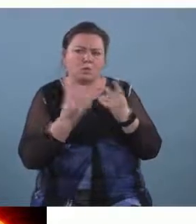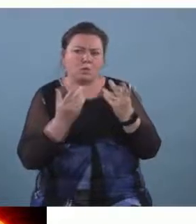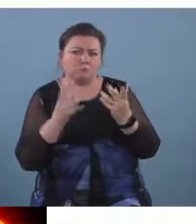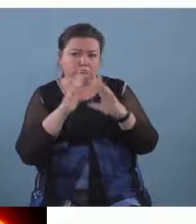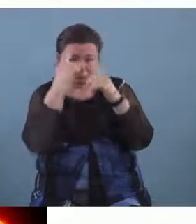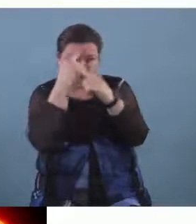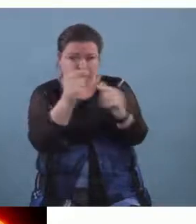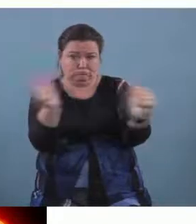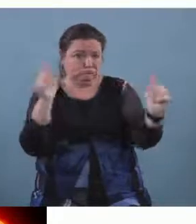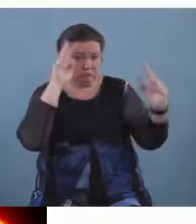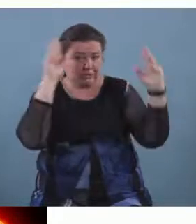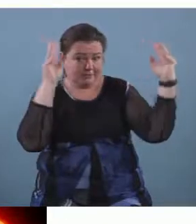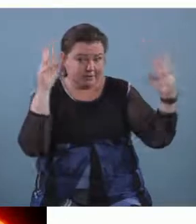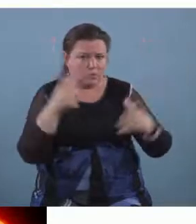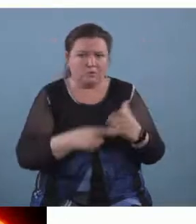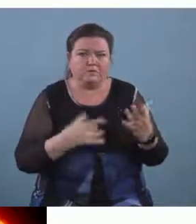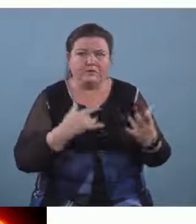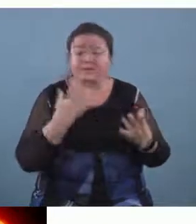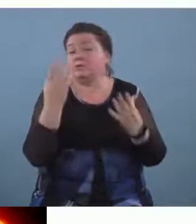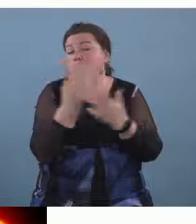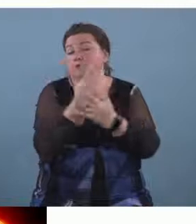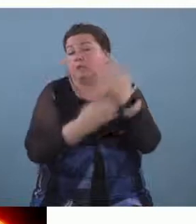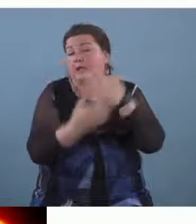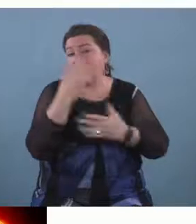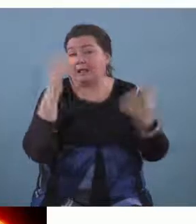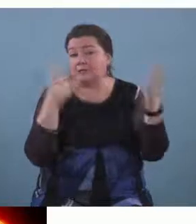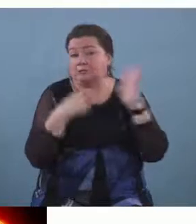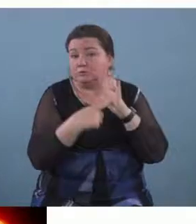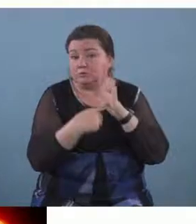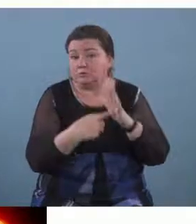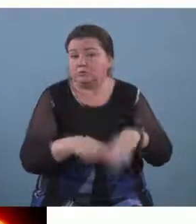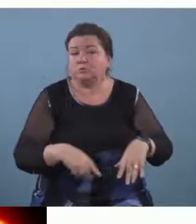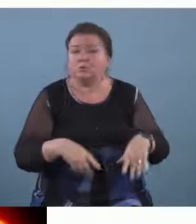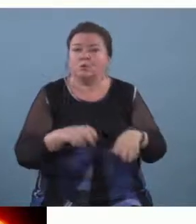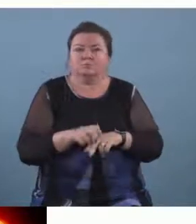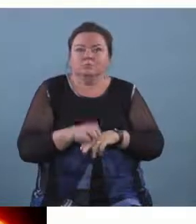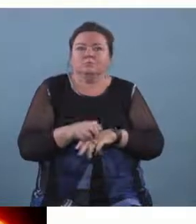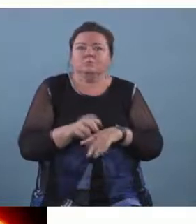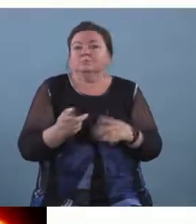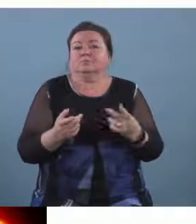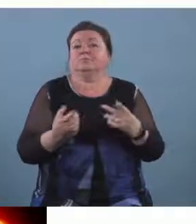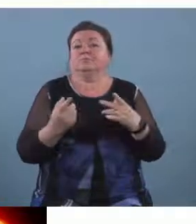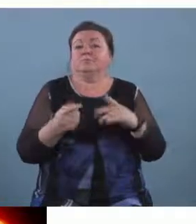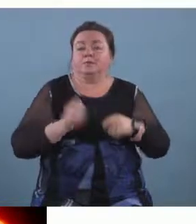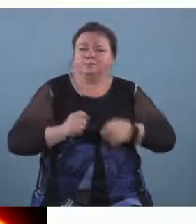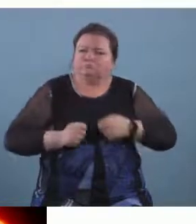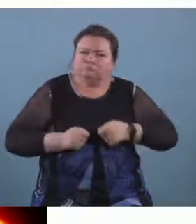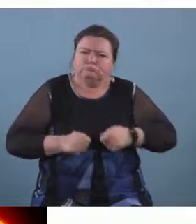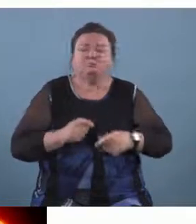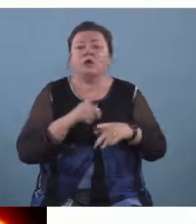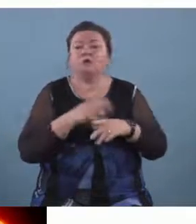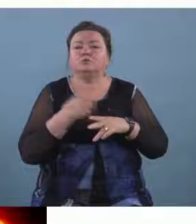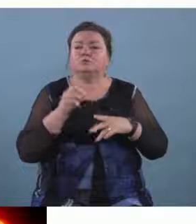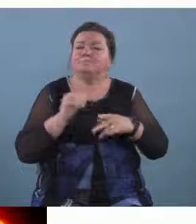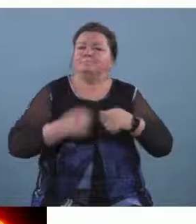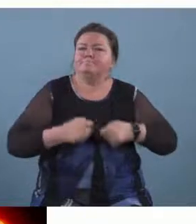where you are using hand signals you have everybody rumbling maybe just rumbling with sticks on the drums um or